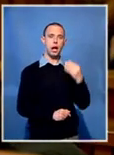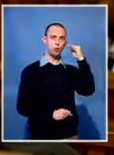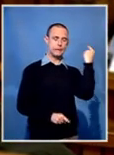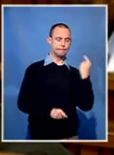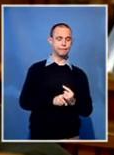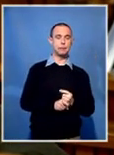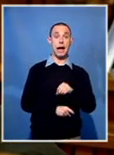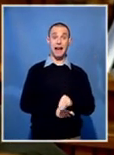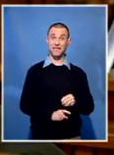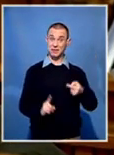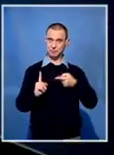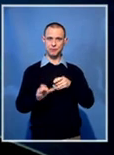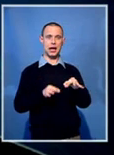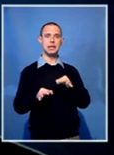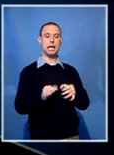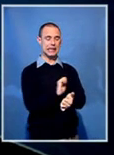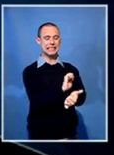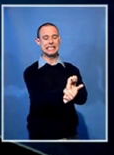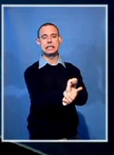Miromasiya from his handcuffs.